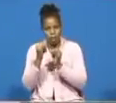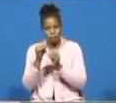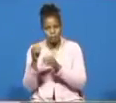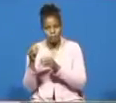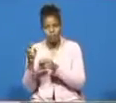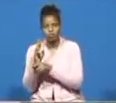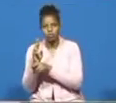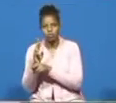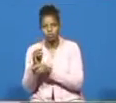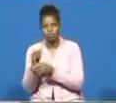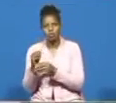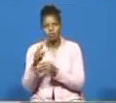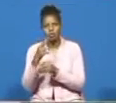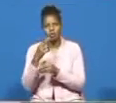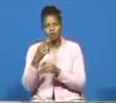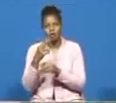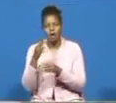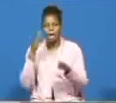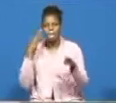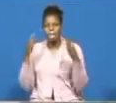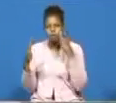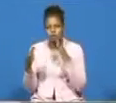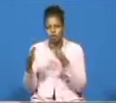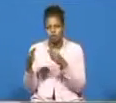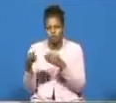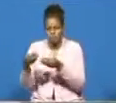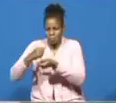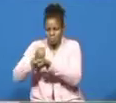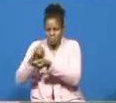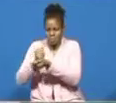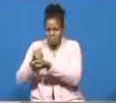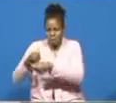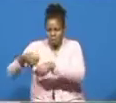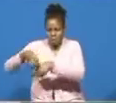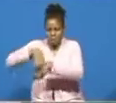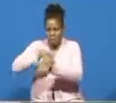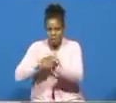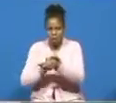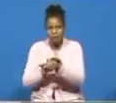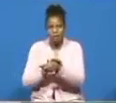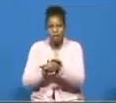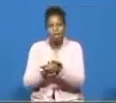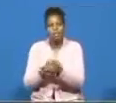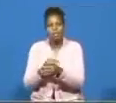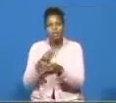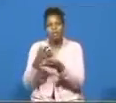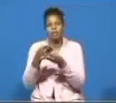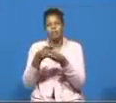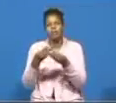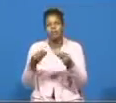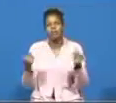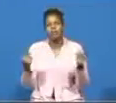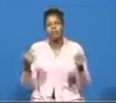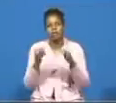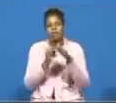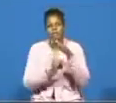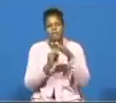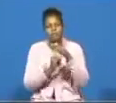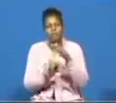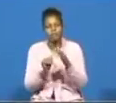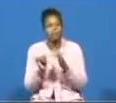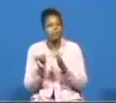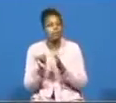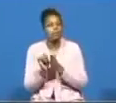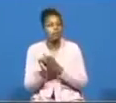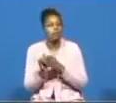and stuff and put on that and it pulled out uh the infection uh and reduced uh the inflammation uh that